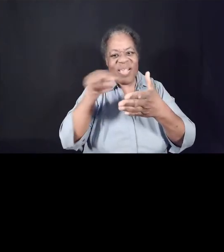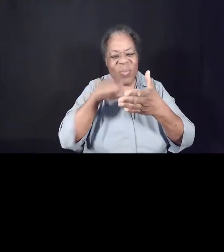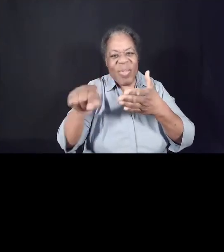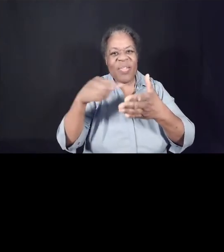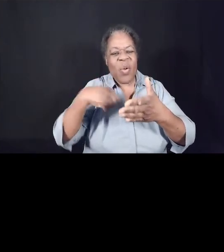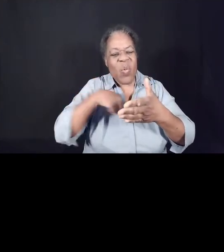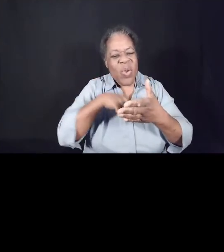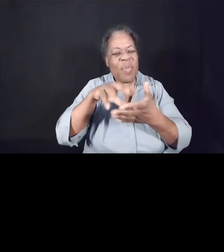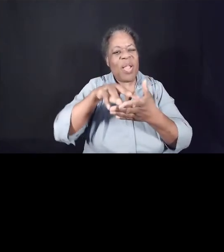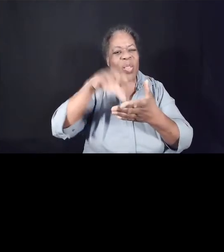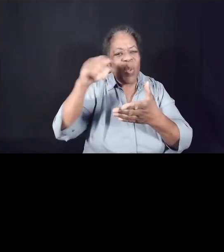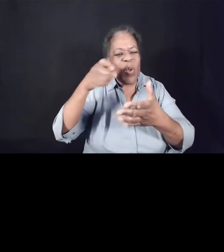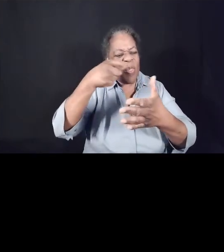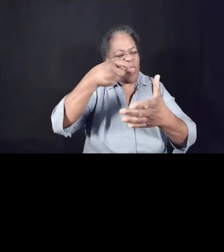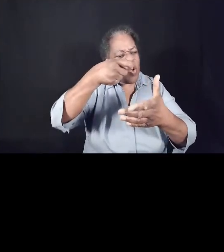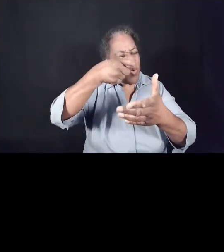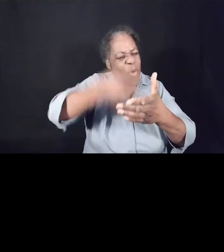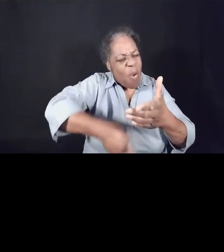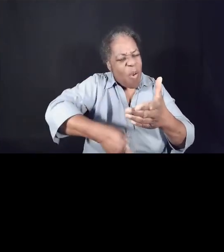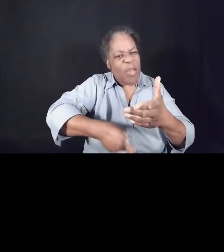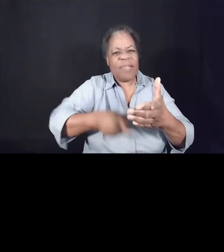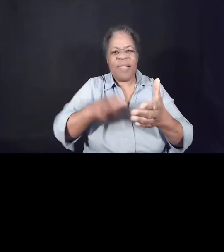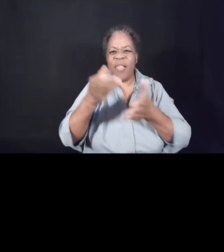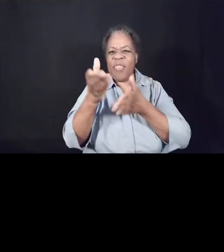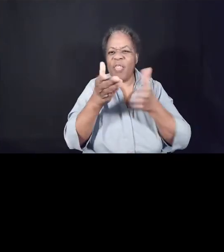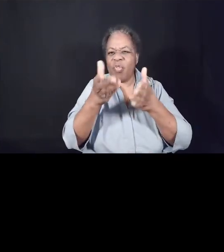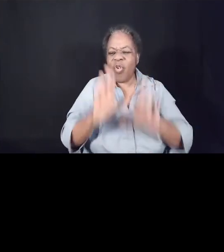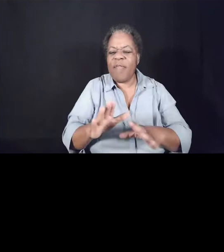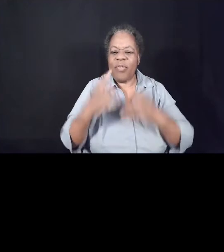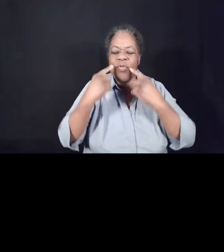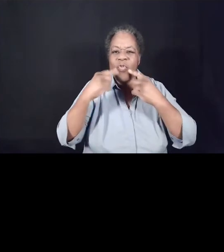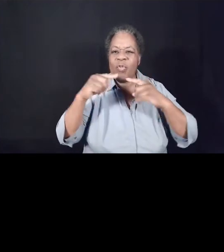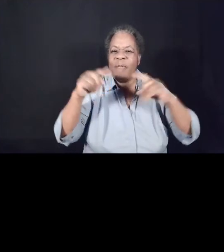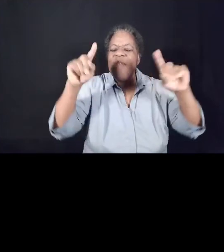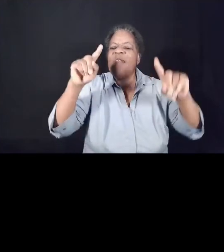this servant to fulfill this promise.